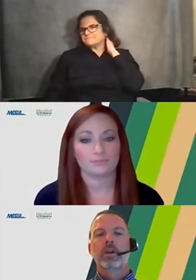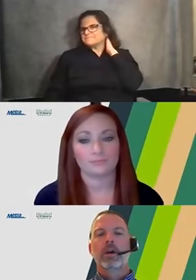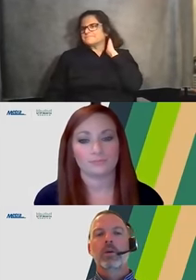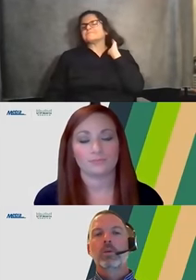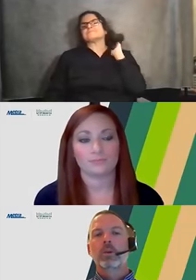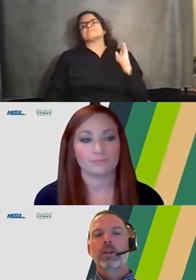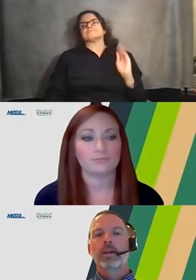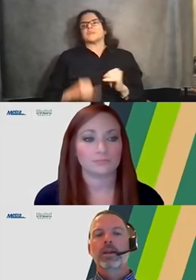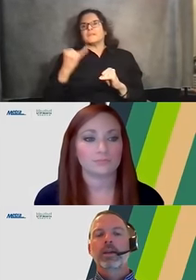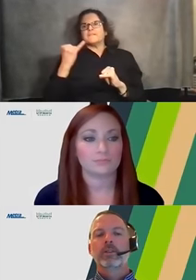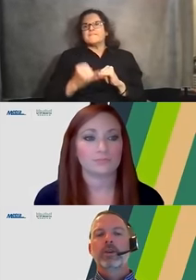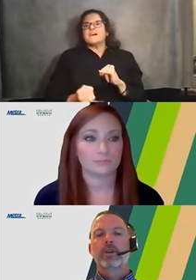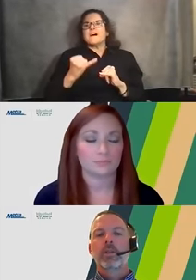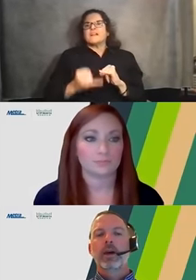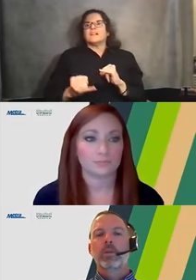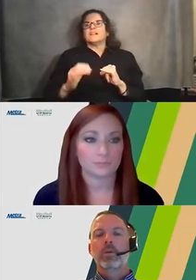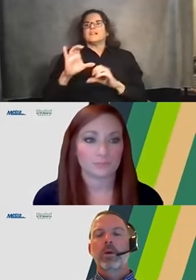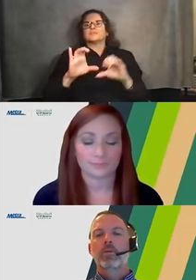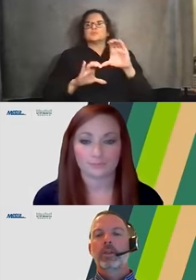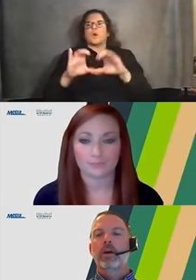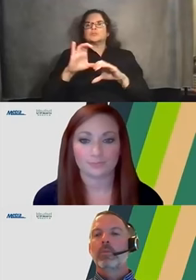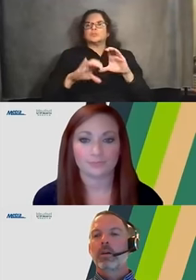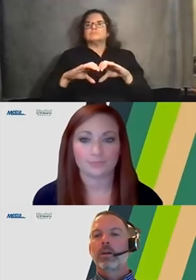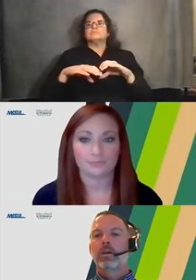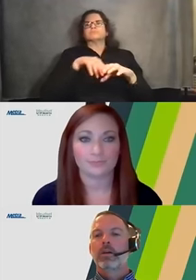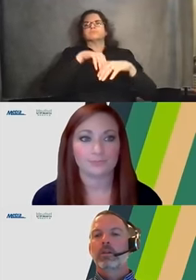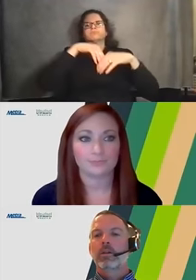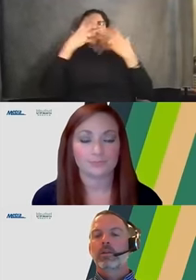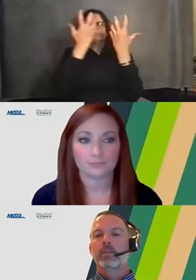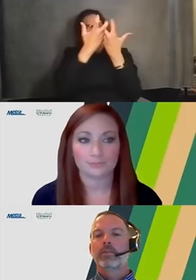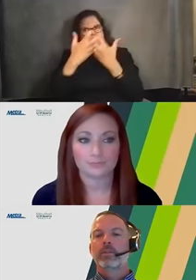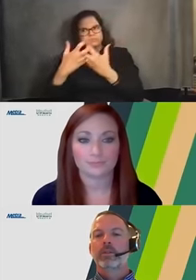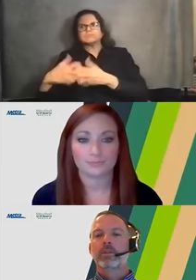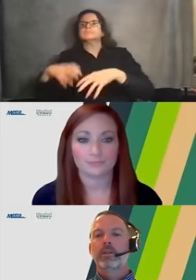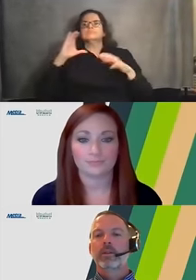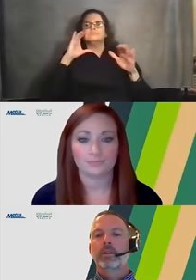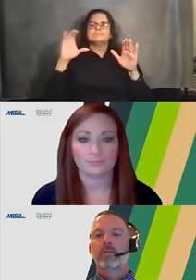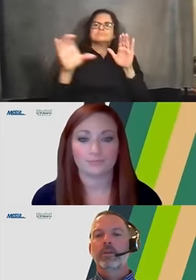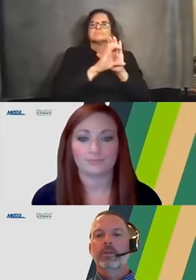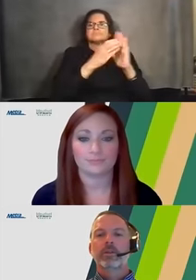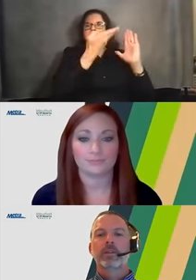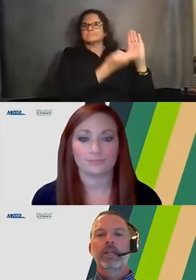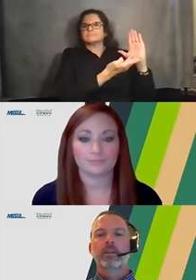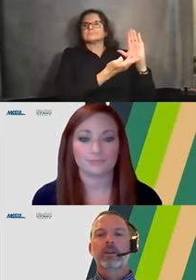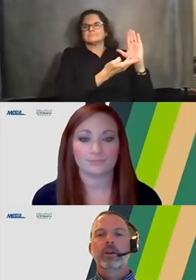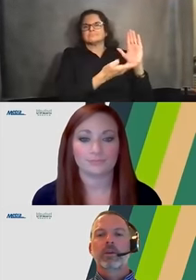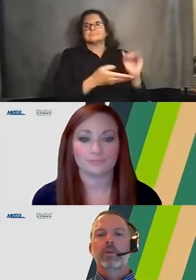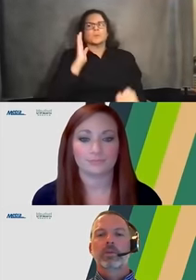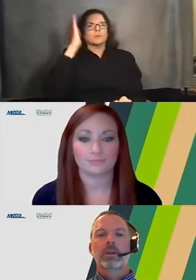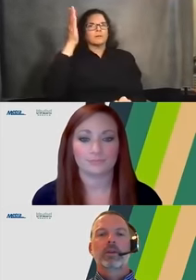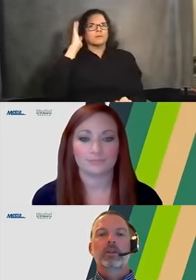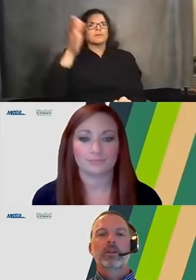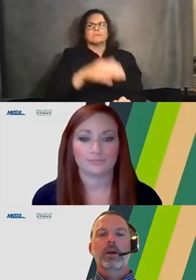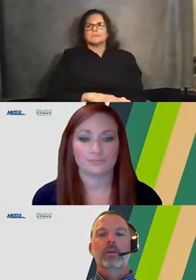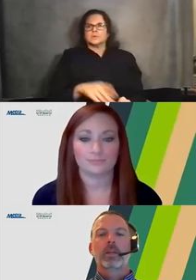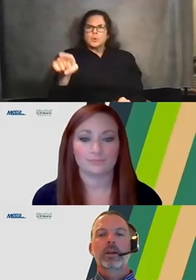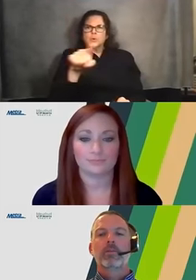uh, would look like. So that will hopefully help, uh, uh, clarify some issues and, and help folks understand what would